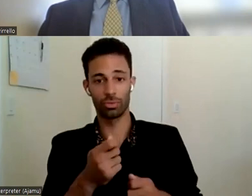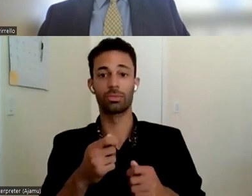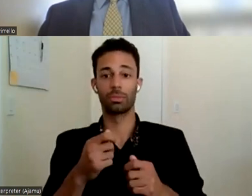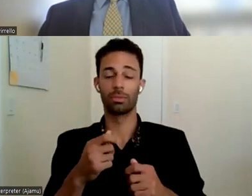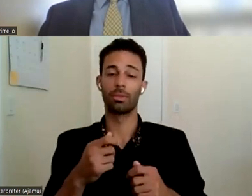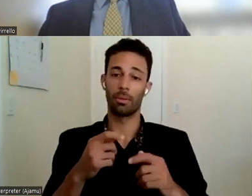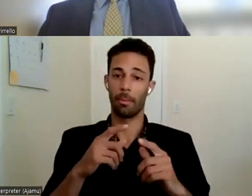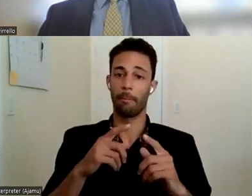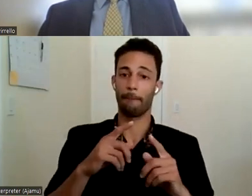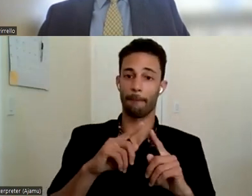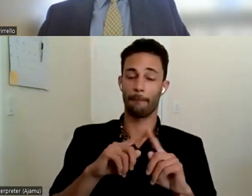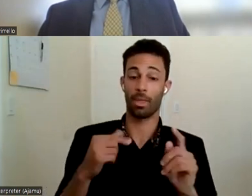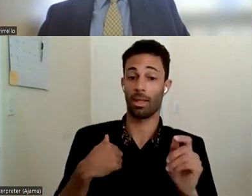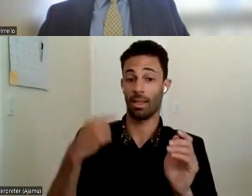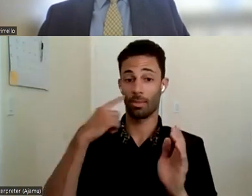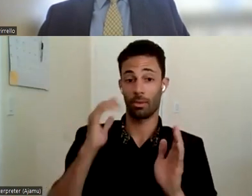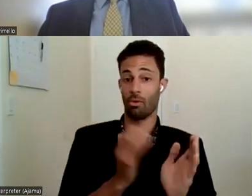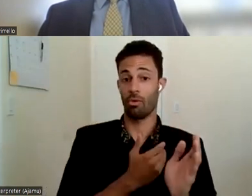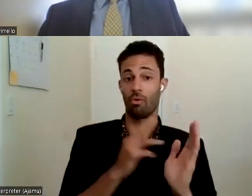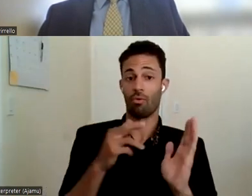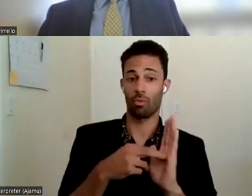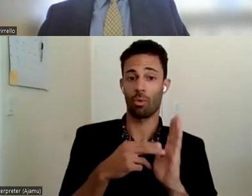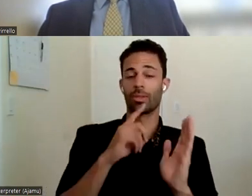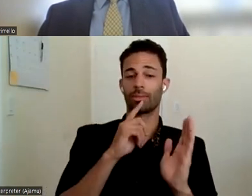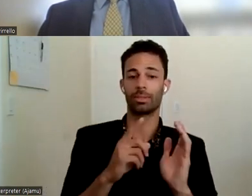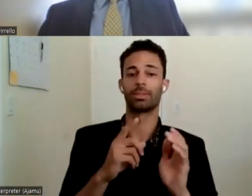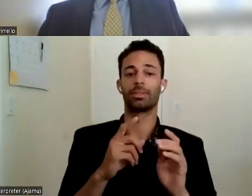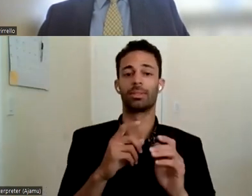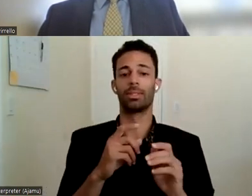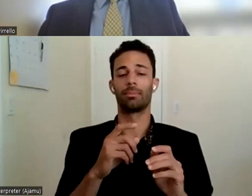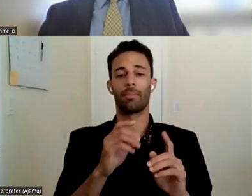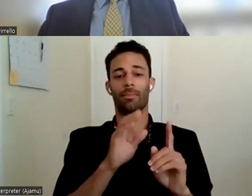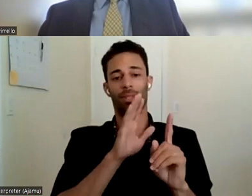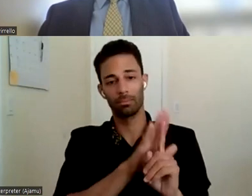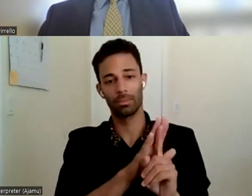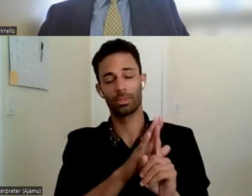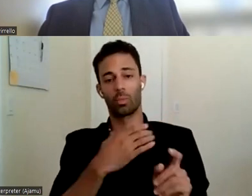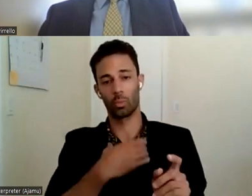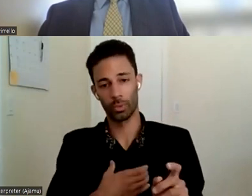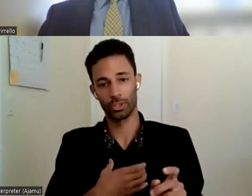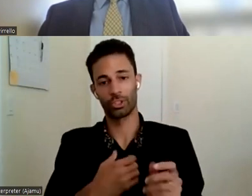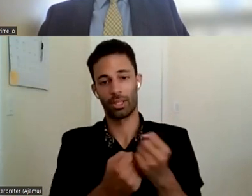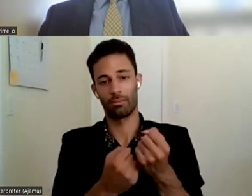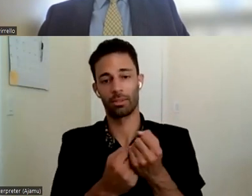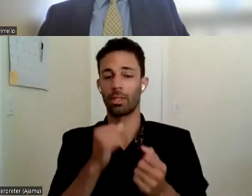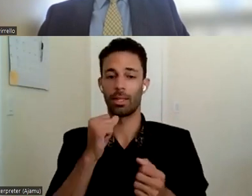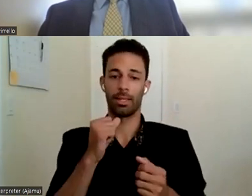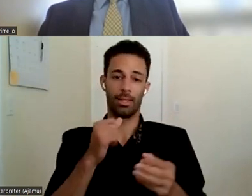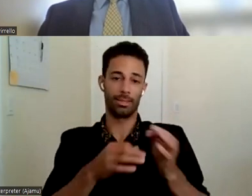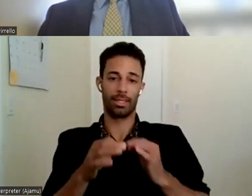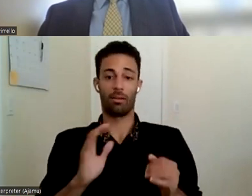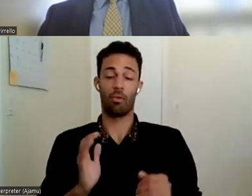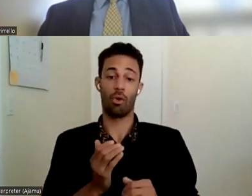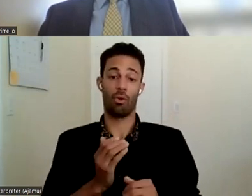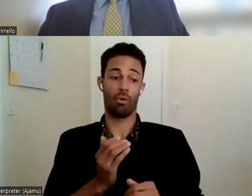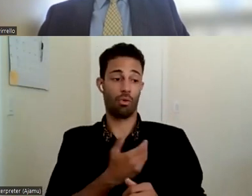advocates I think our role is about expressed wish advocacy as opposed to us deciding what is in someone